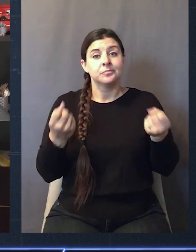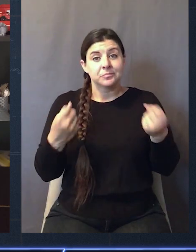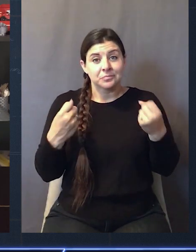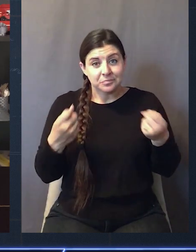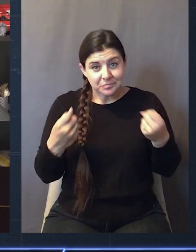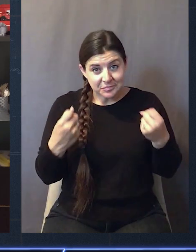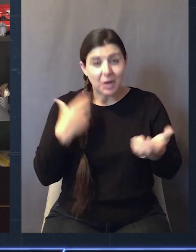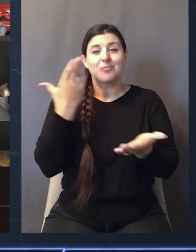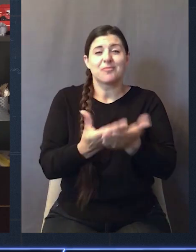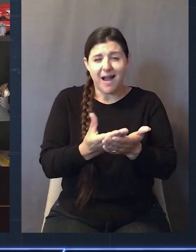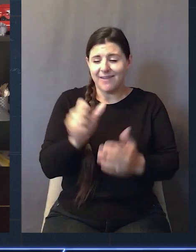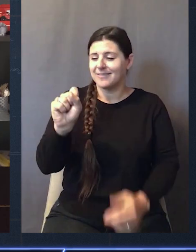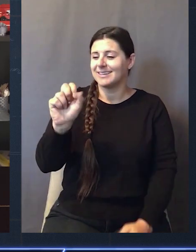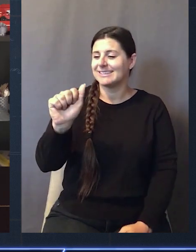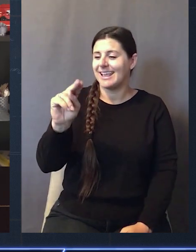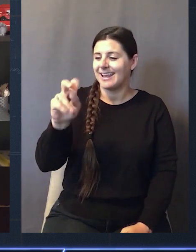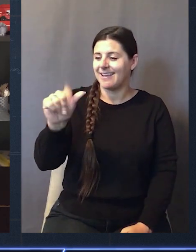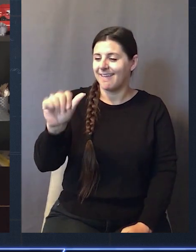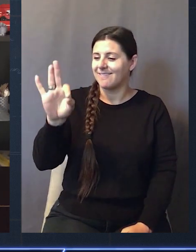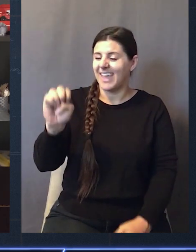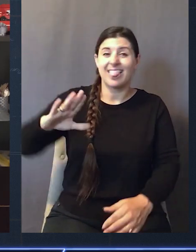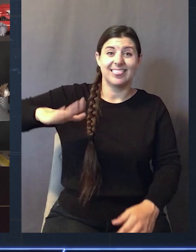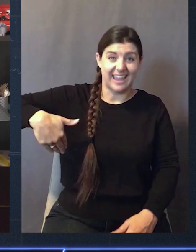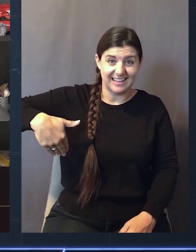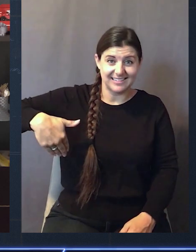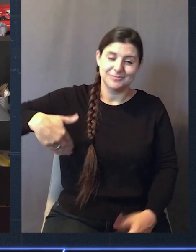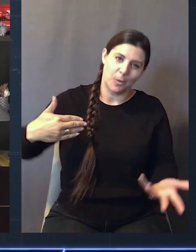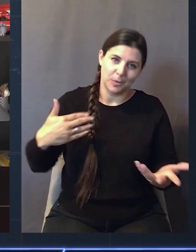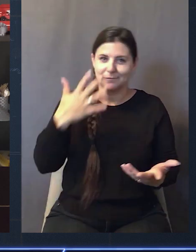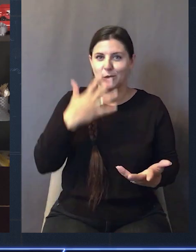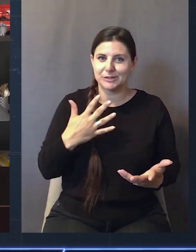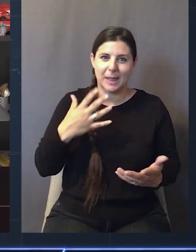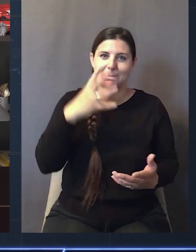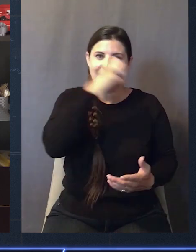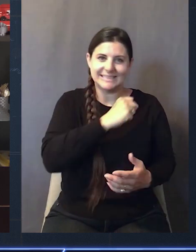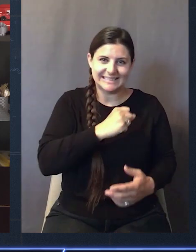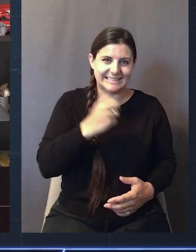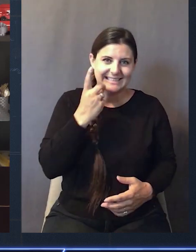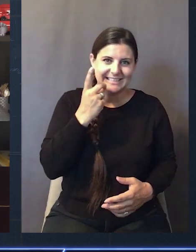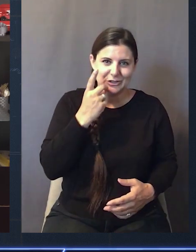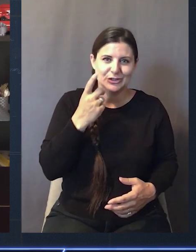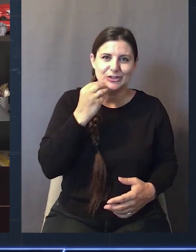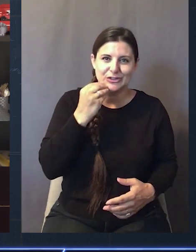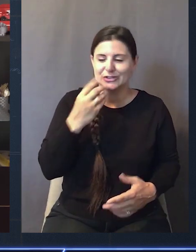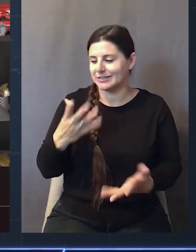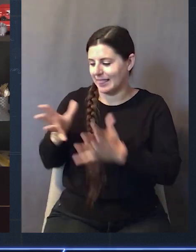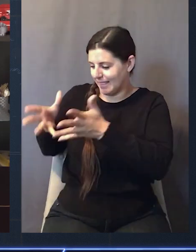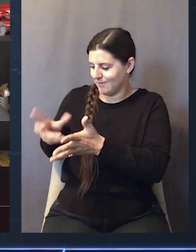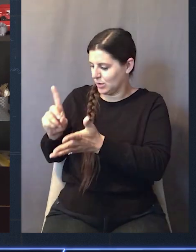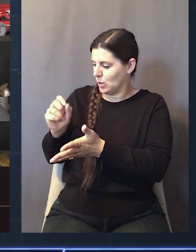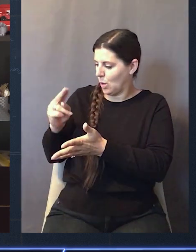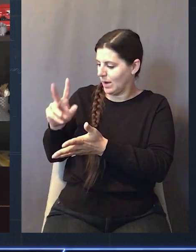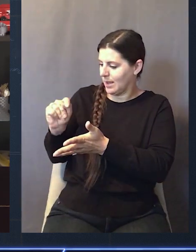SUV, got in, kept on going, got to Santa Fe really, really late. And so fortunately I had that,